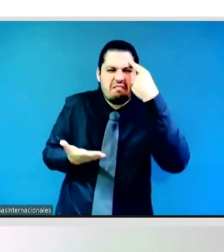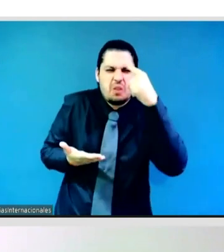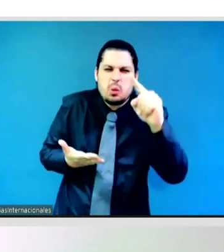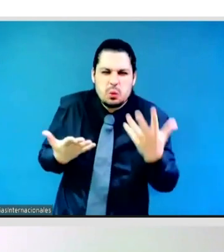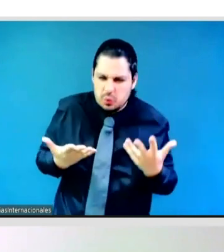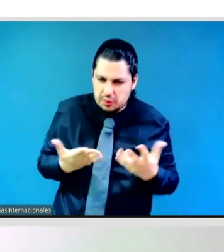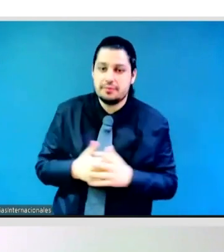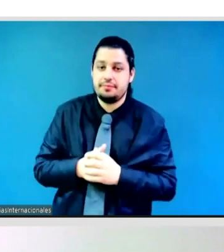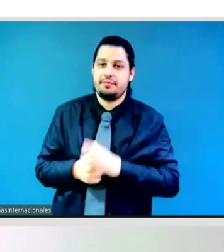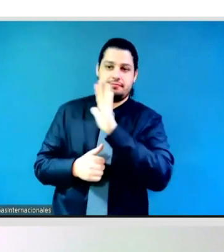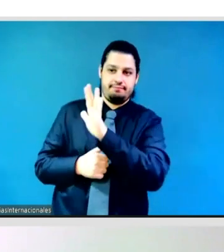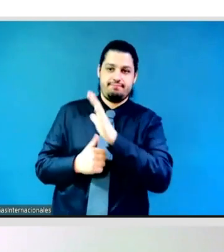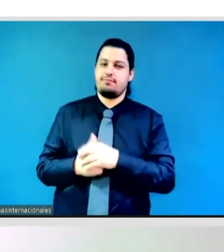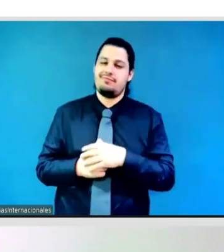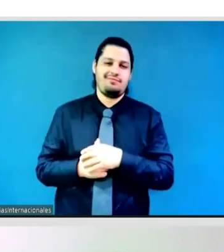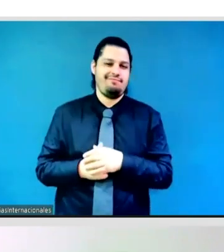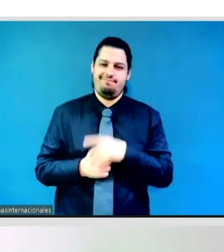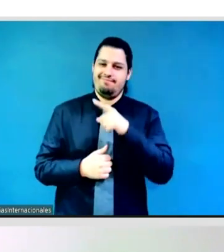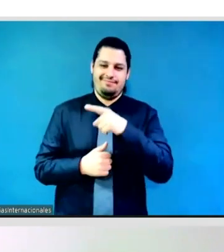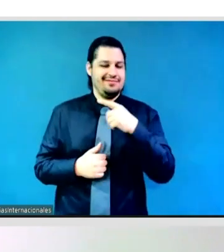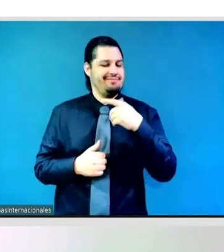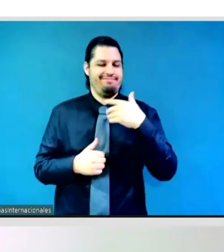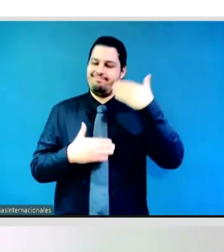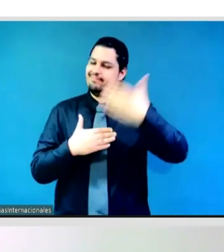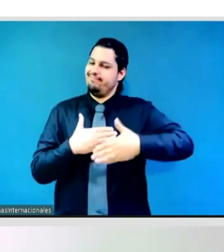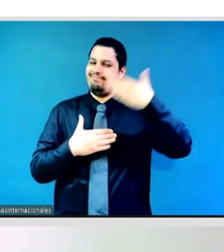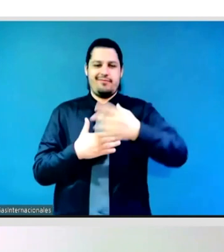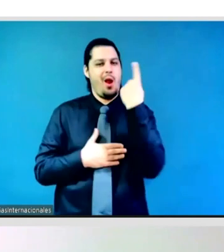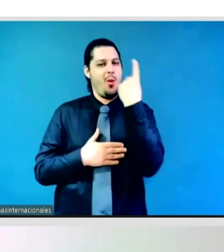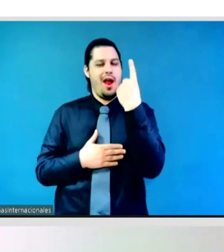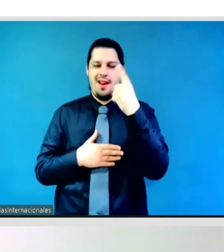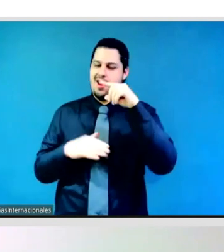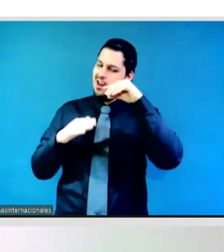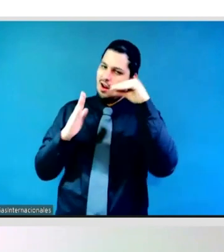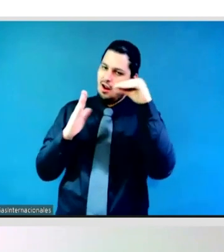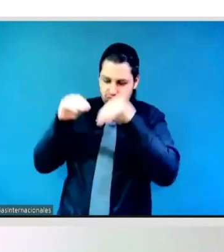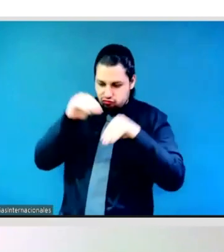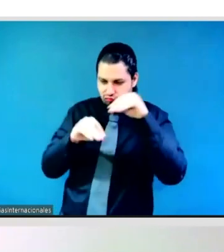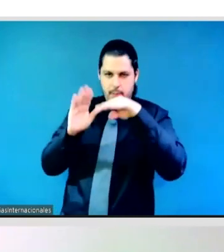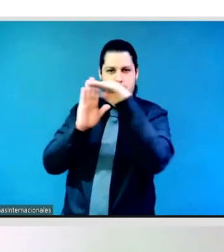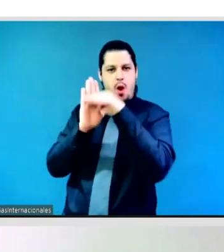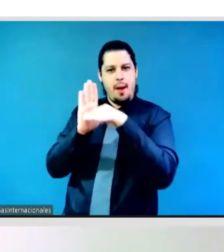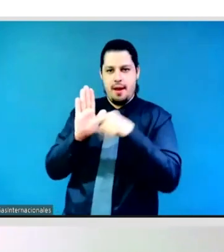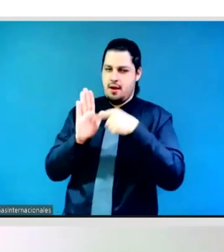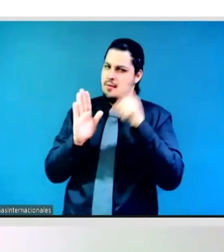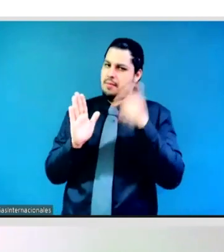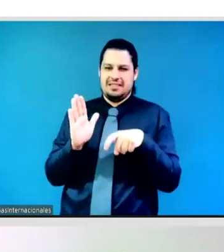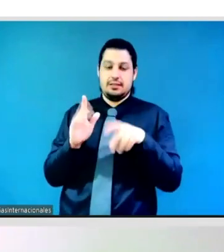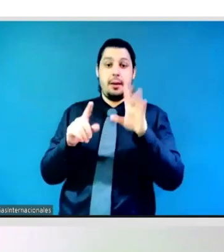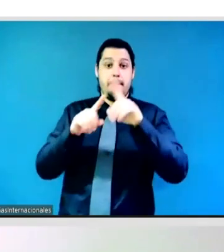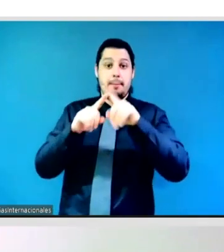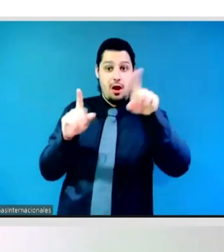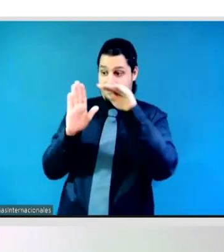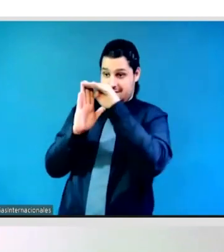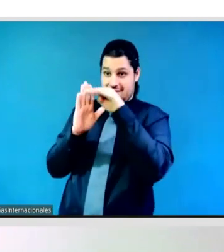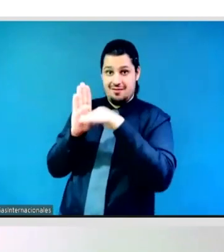and ensure participation of women, girls and non binary people in all their diversity in decision making. So one thing that I know, especially from where we